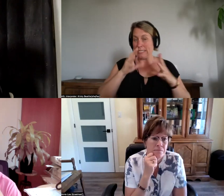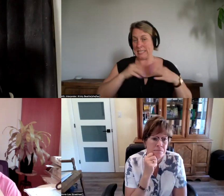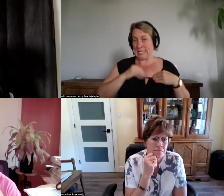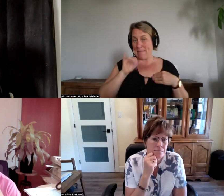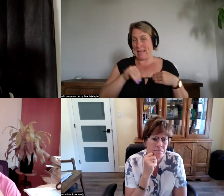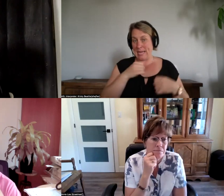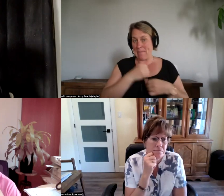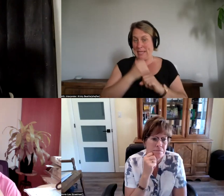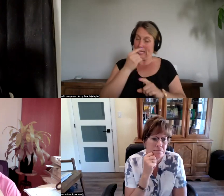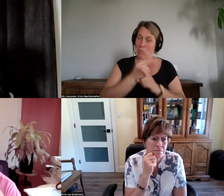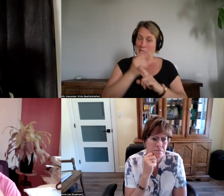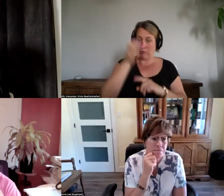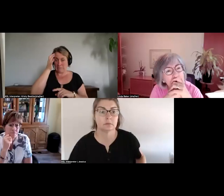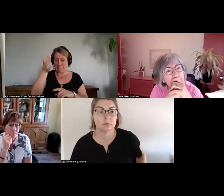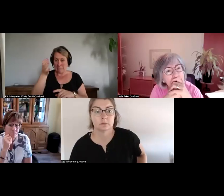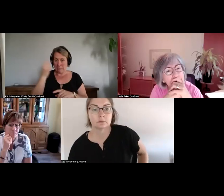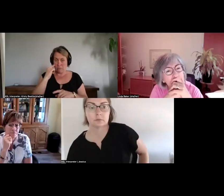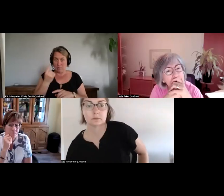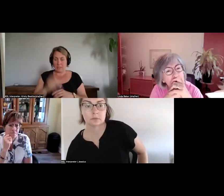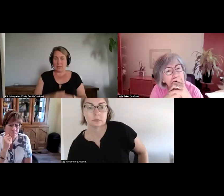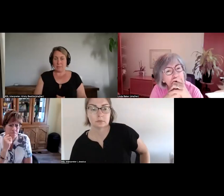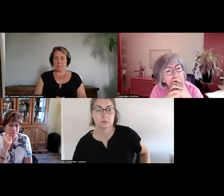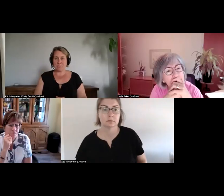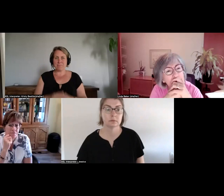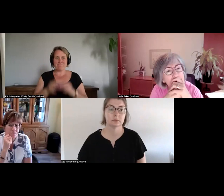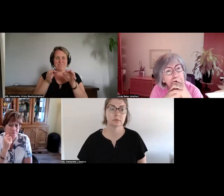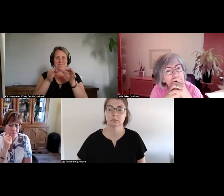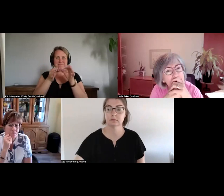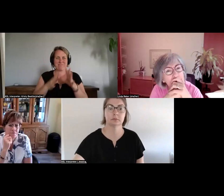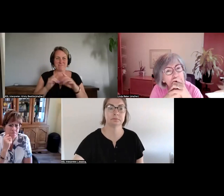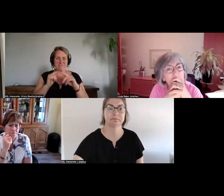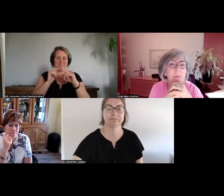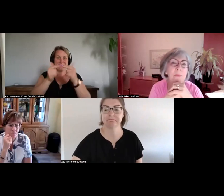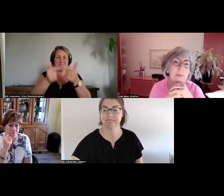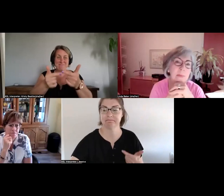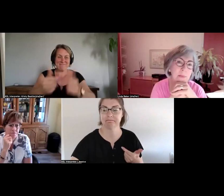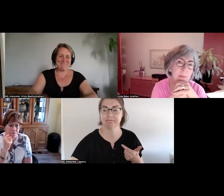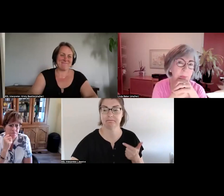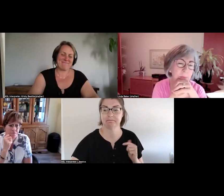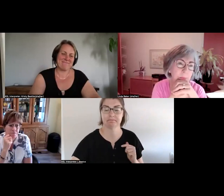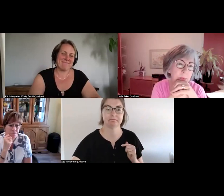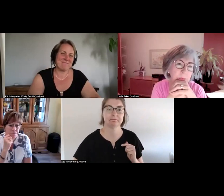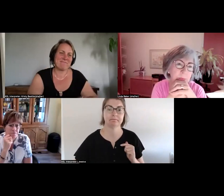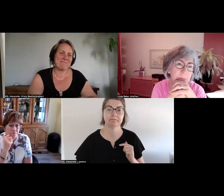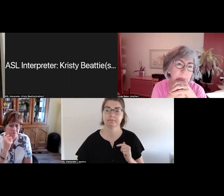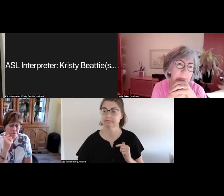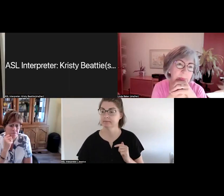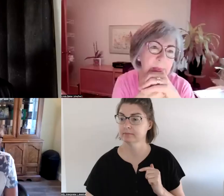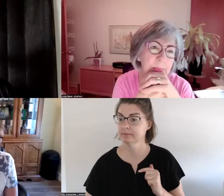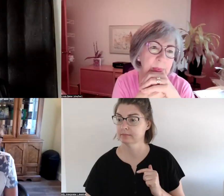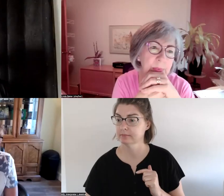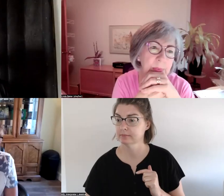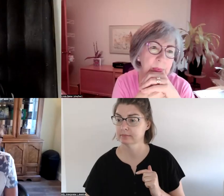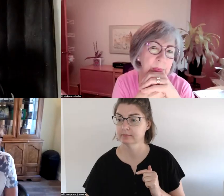um i would say generally where